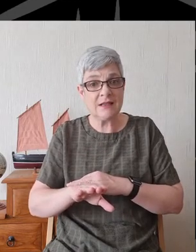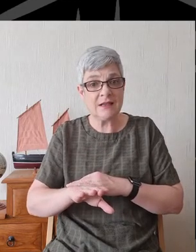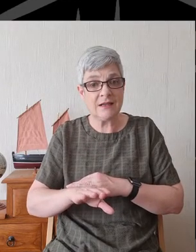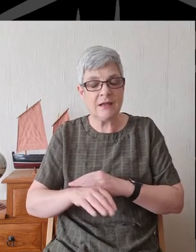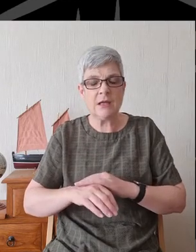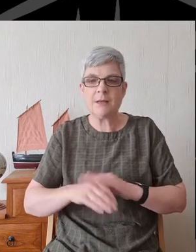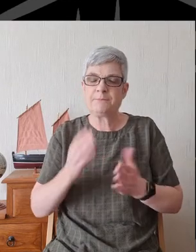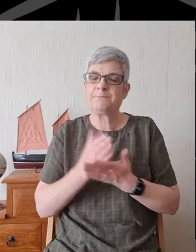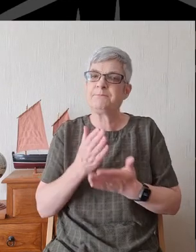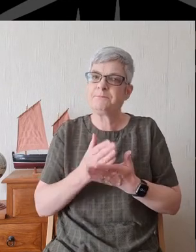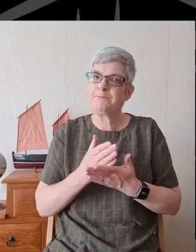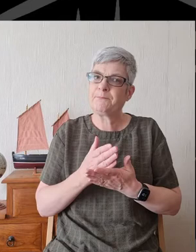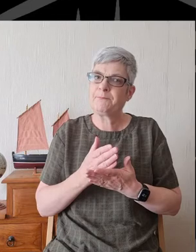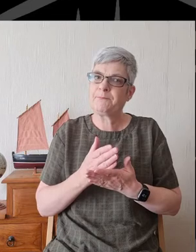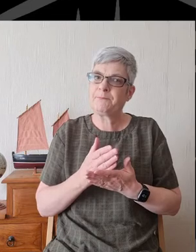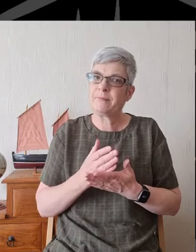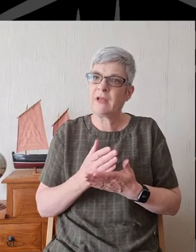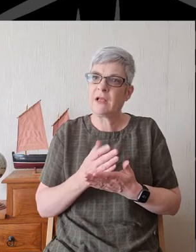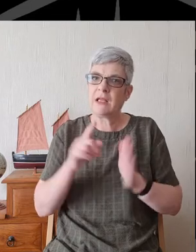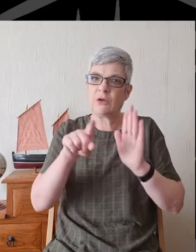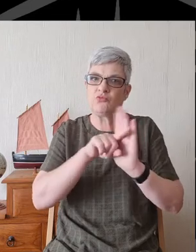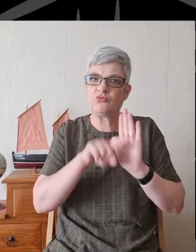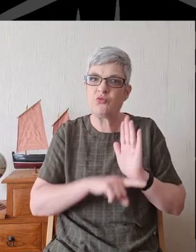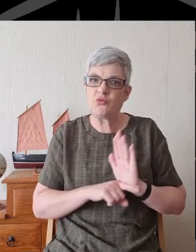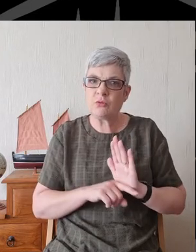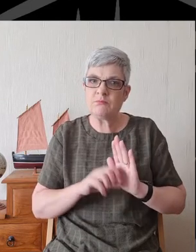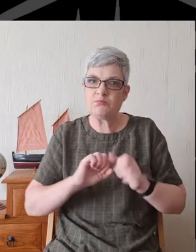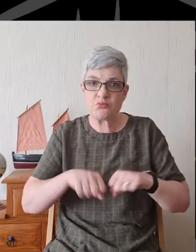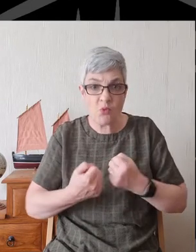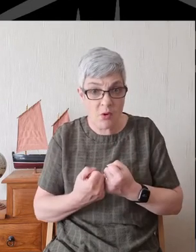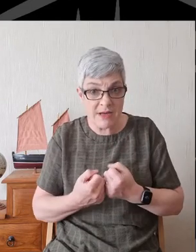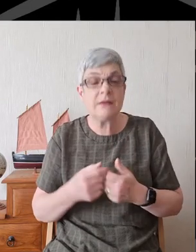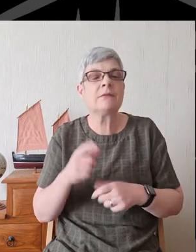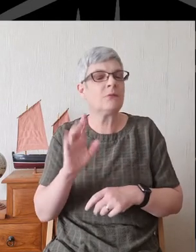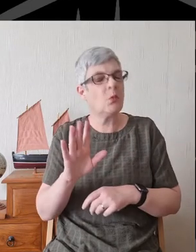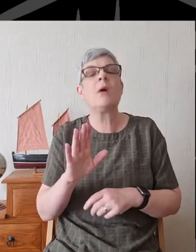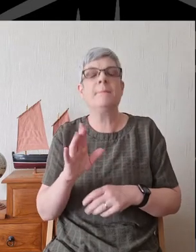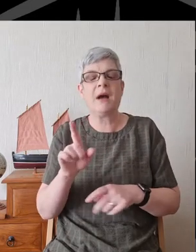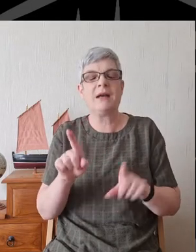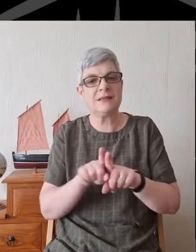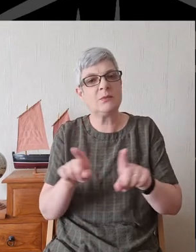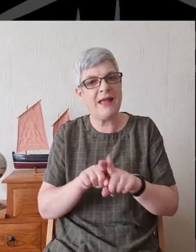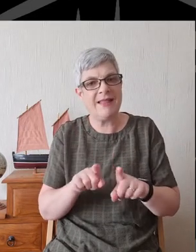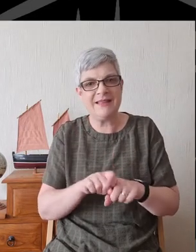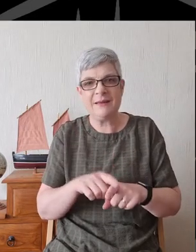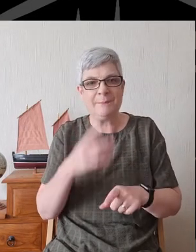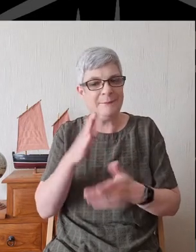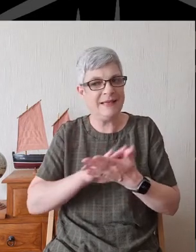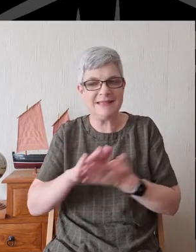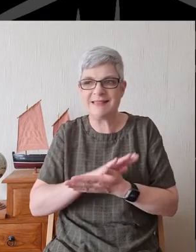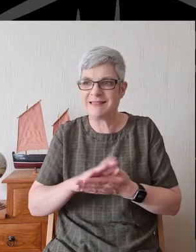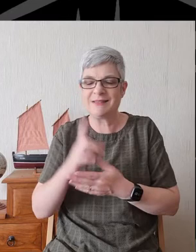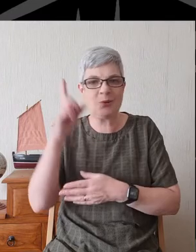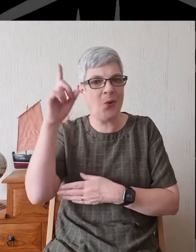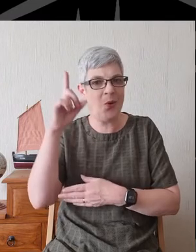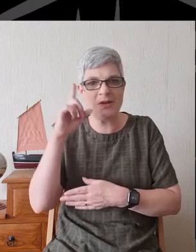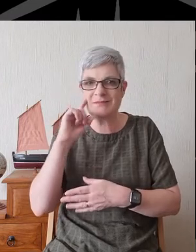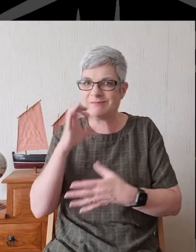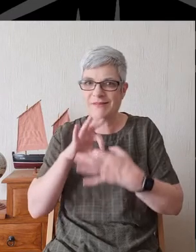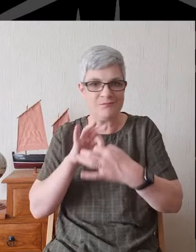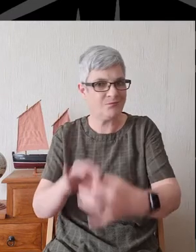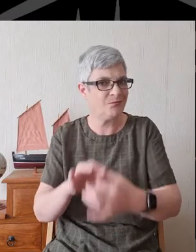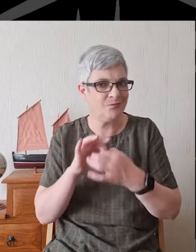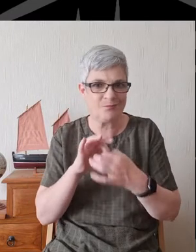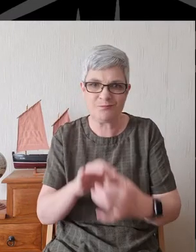But not just is it a breach of our rule, it makes impossible the kind of relationship that God wanted with his people.